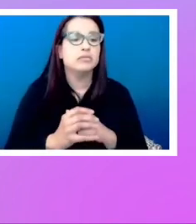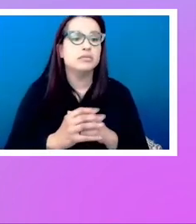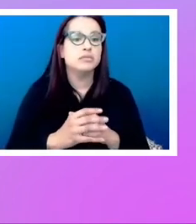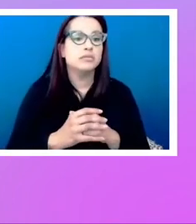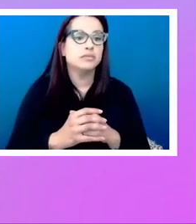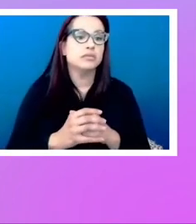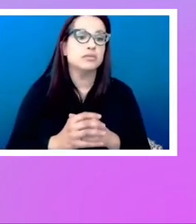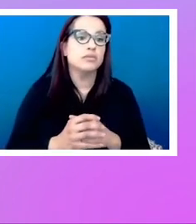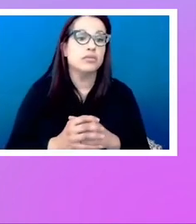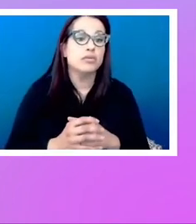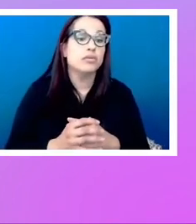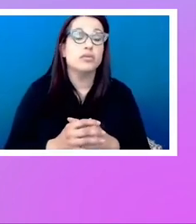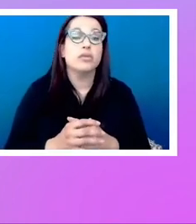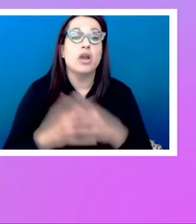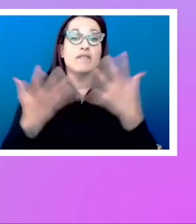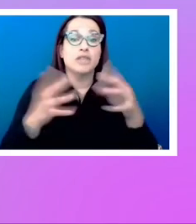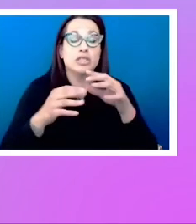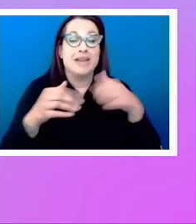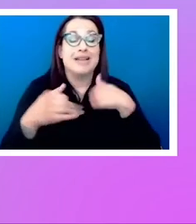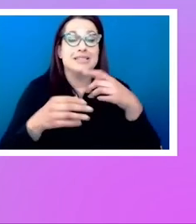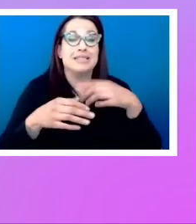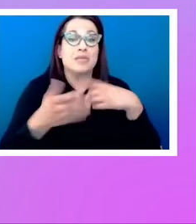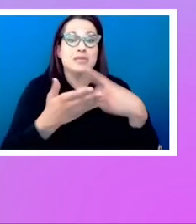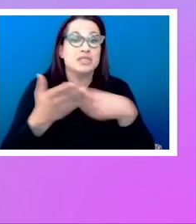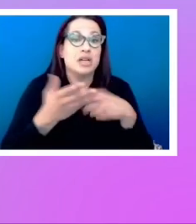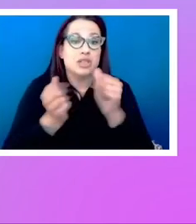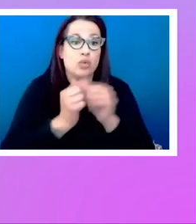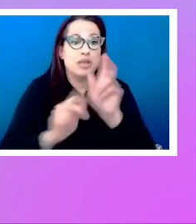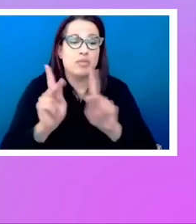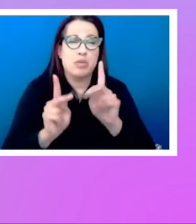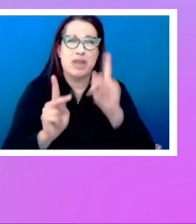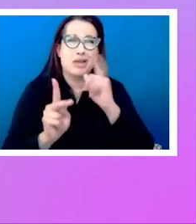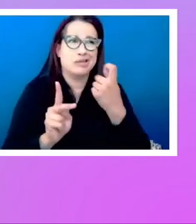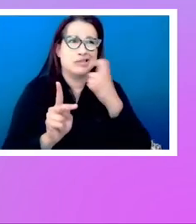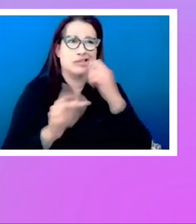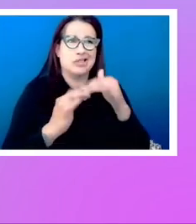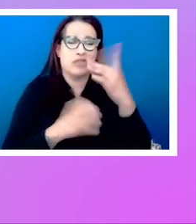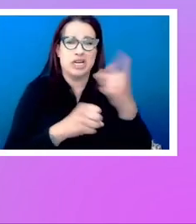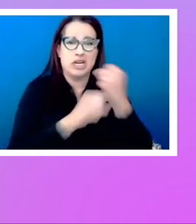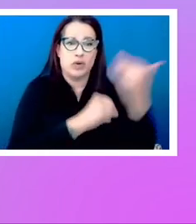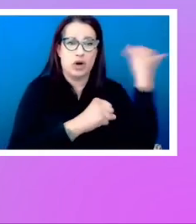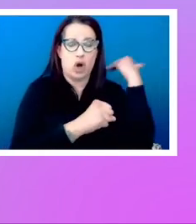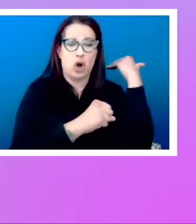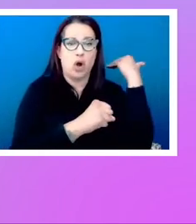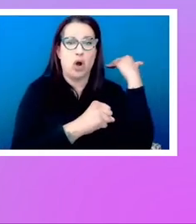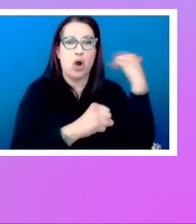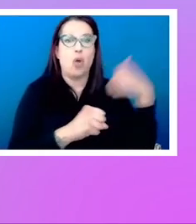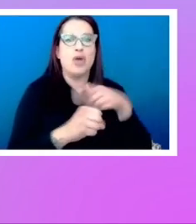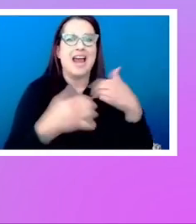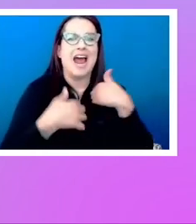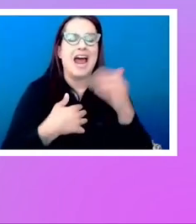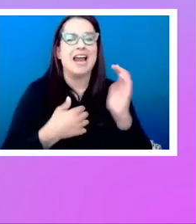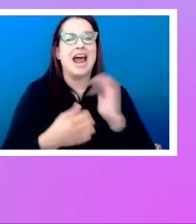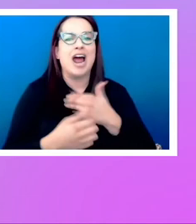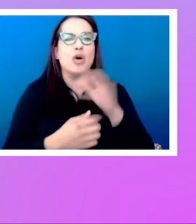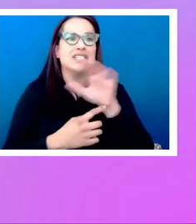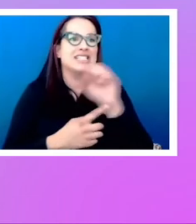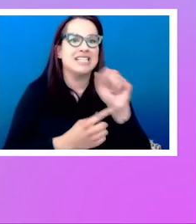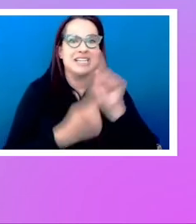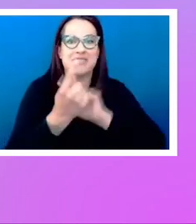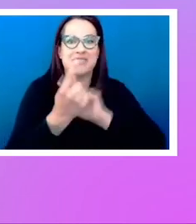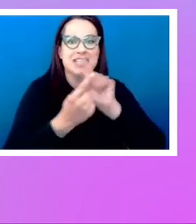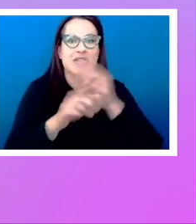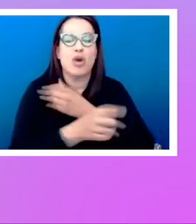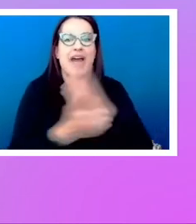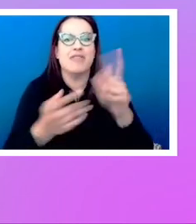I also had some discussions with people at the very last, just over a year ago, was our last CSS real face-to-face before everything went online.